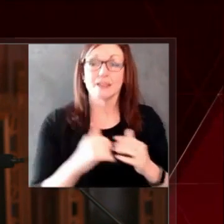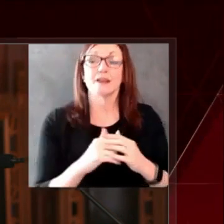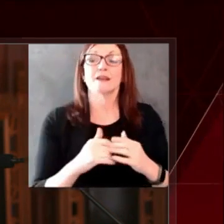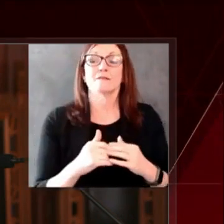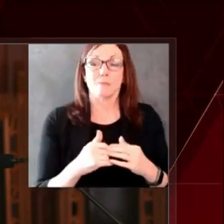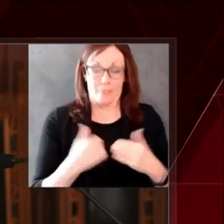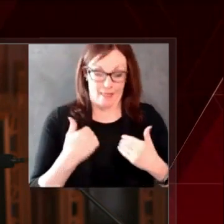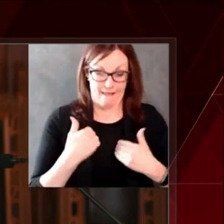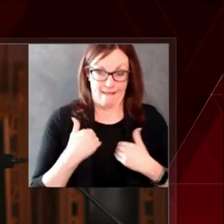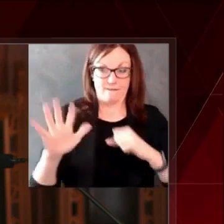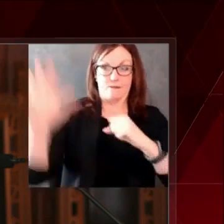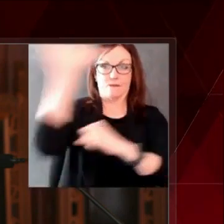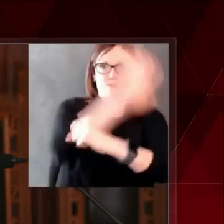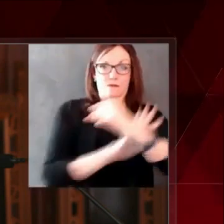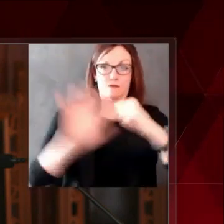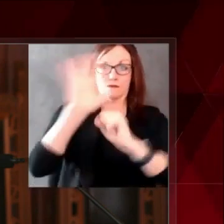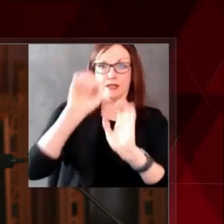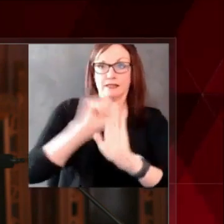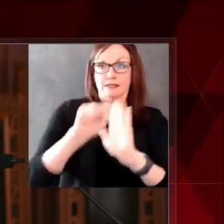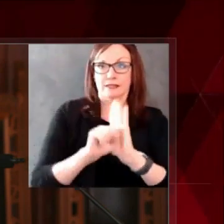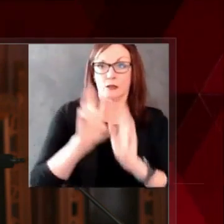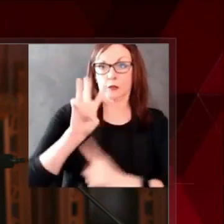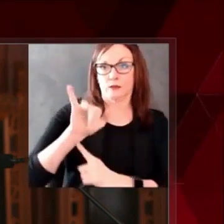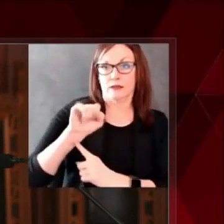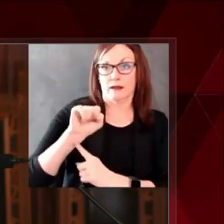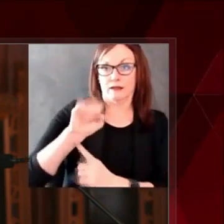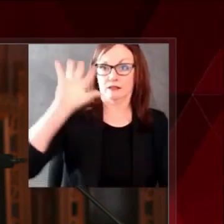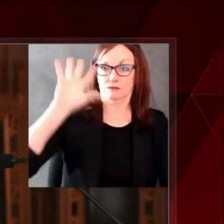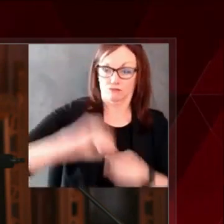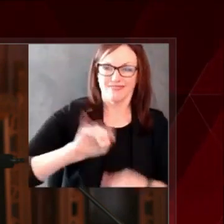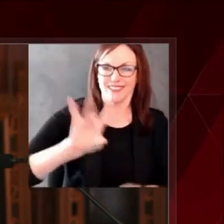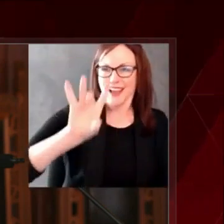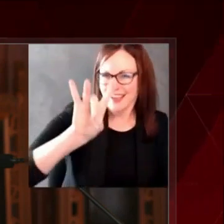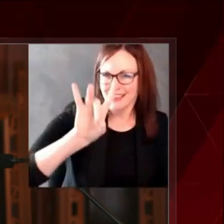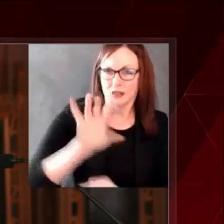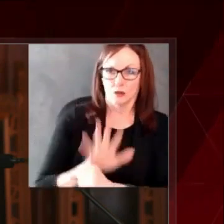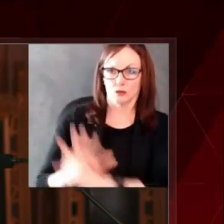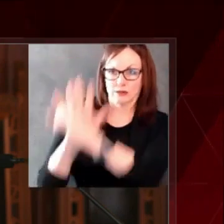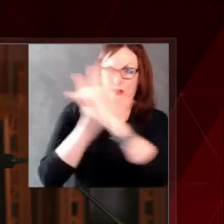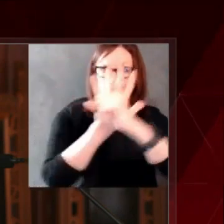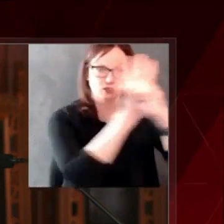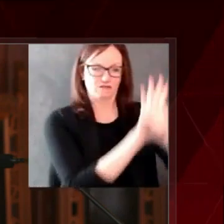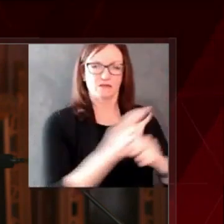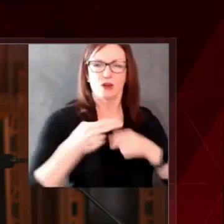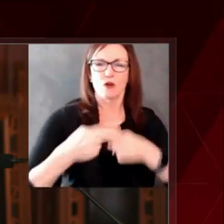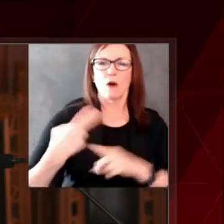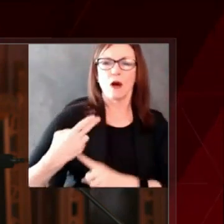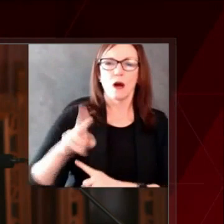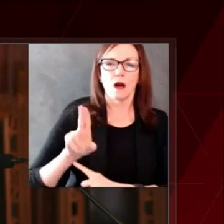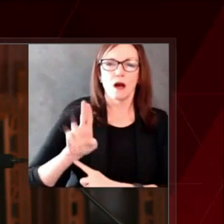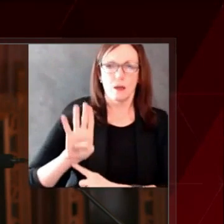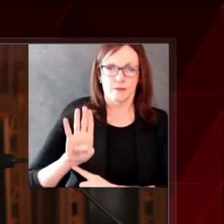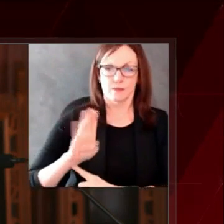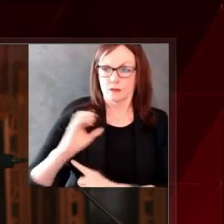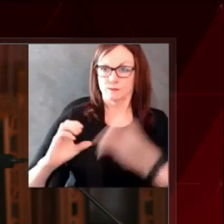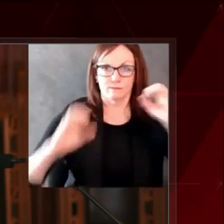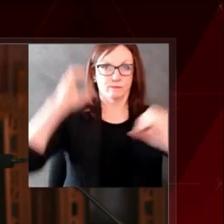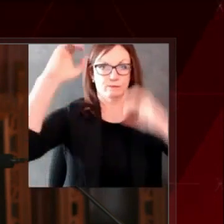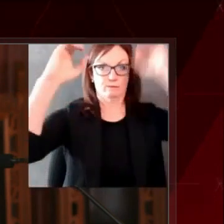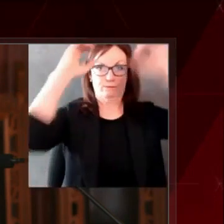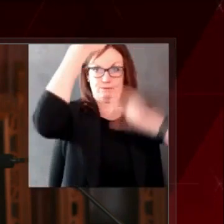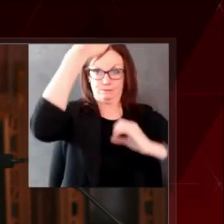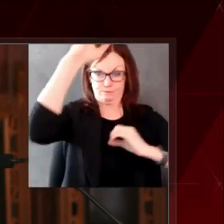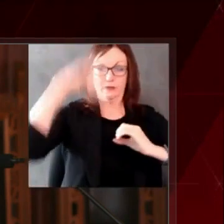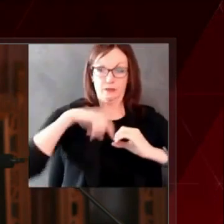Our logistics, distribution, and transportation teams report that their work has gone smoothly, and vaccination of healthcare workers